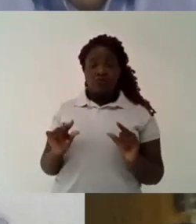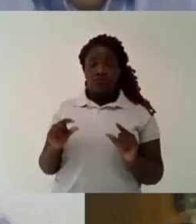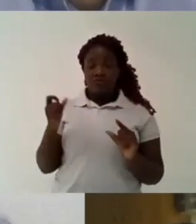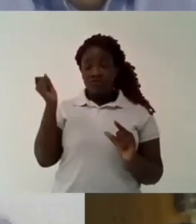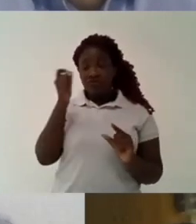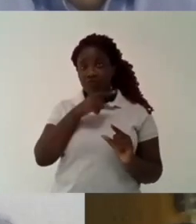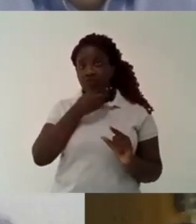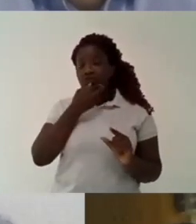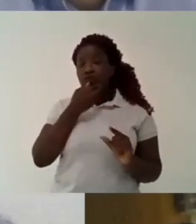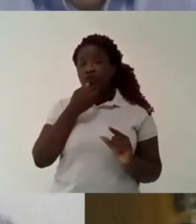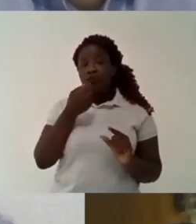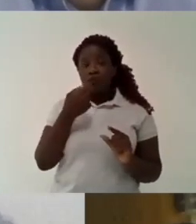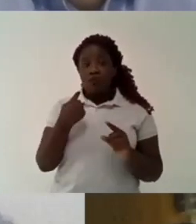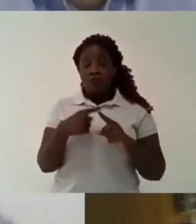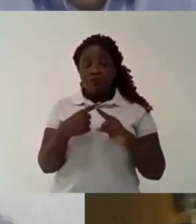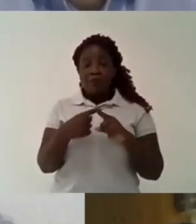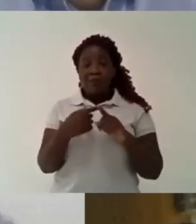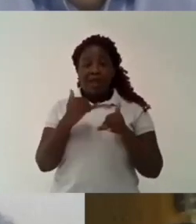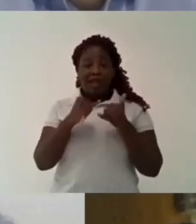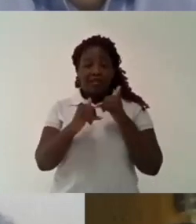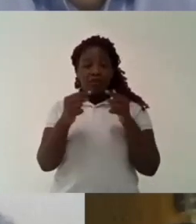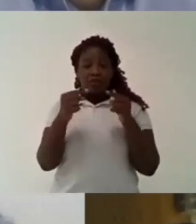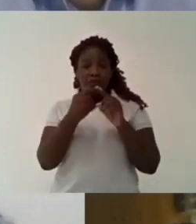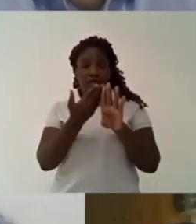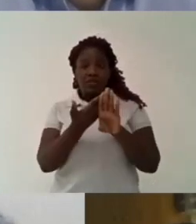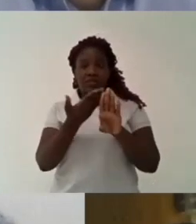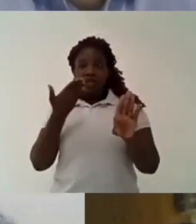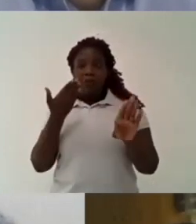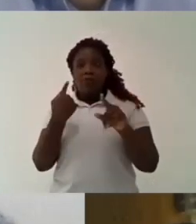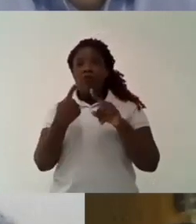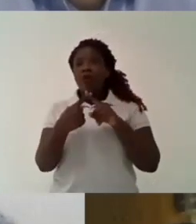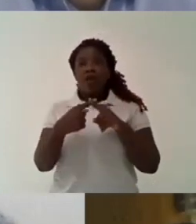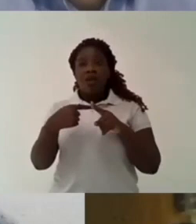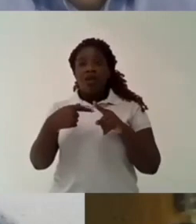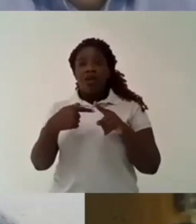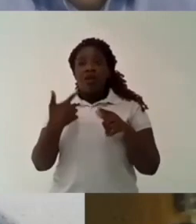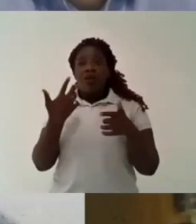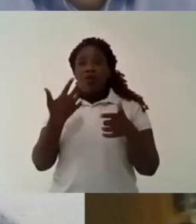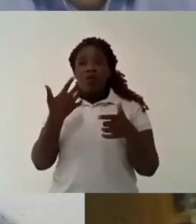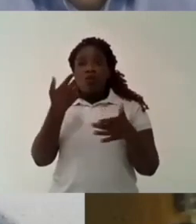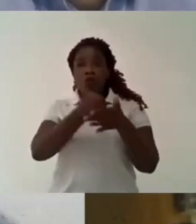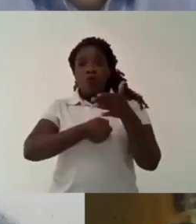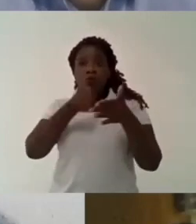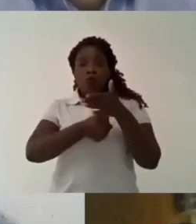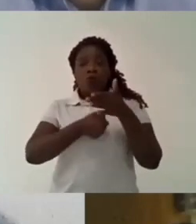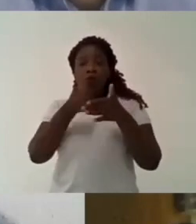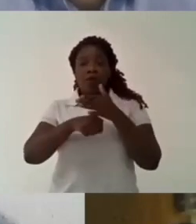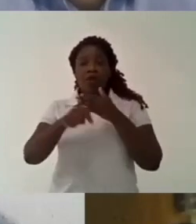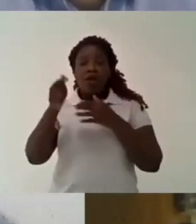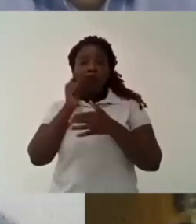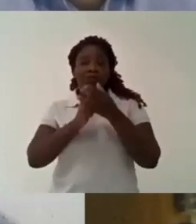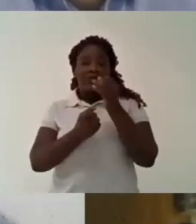we have uh fought a lot to create the pre-sold uh fund